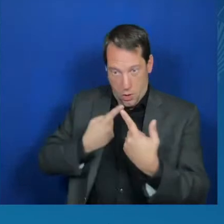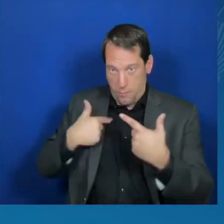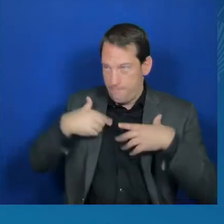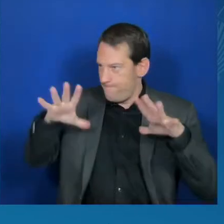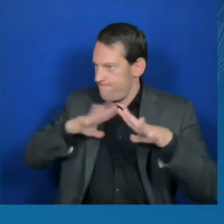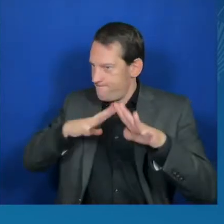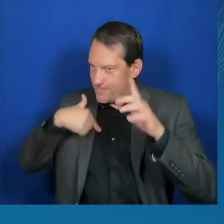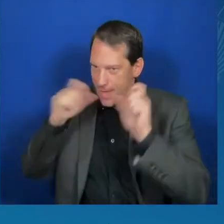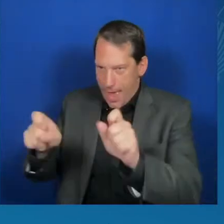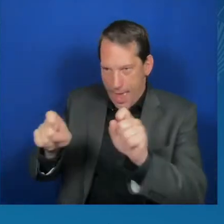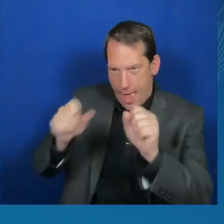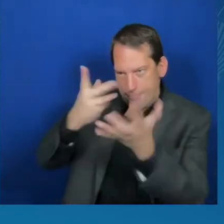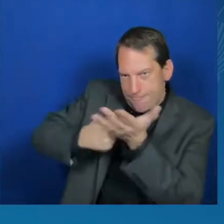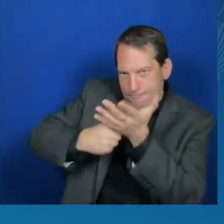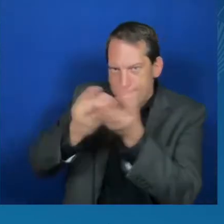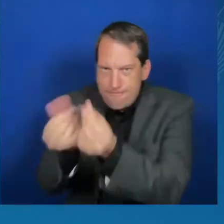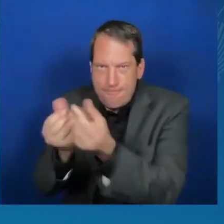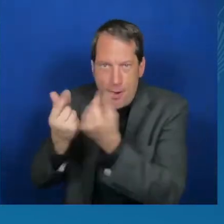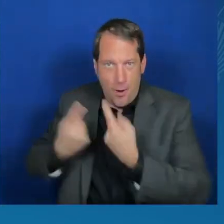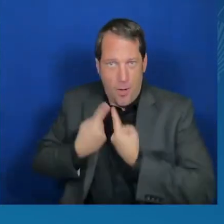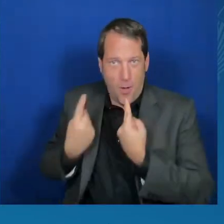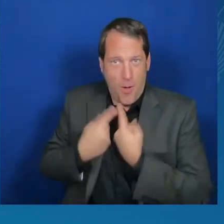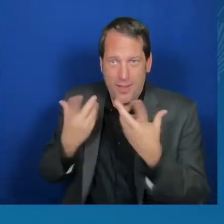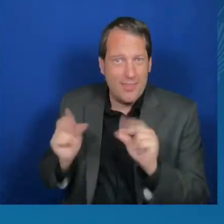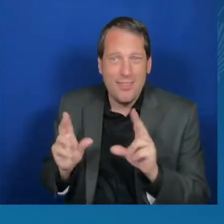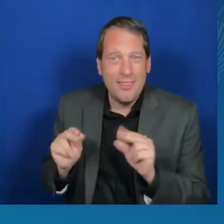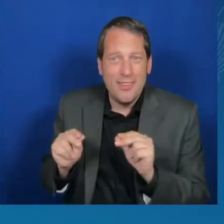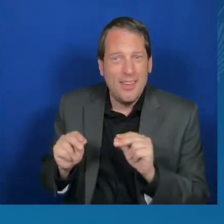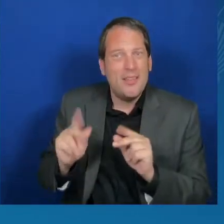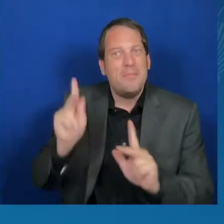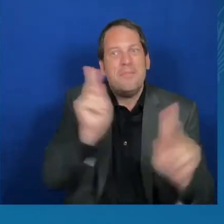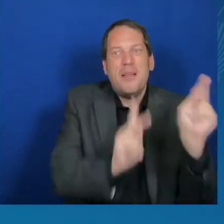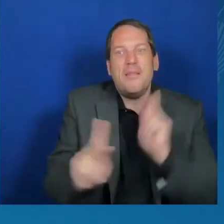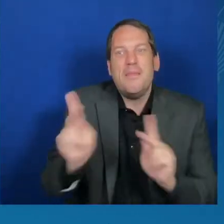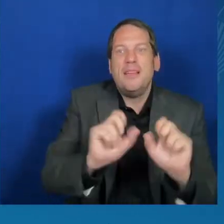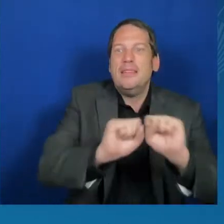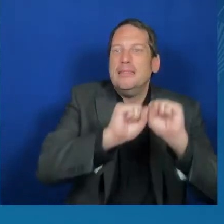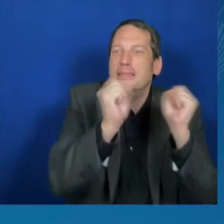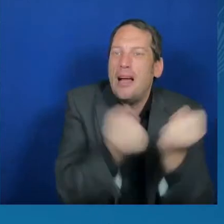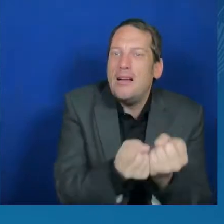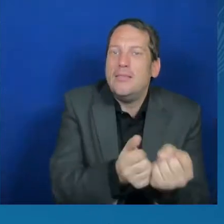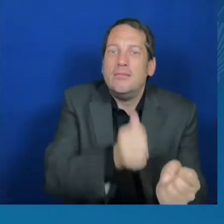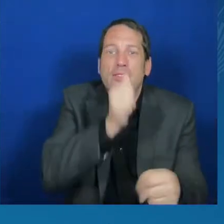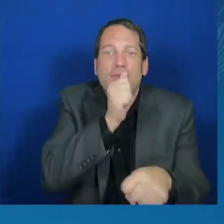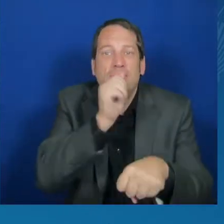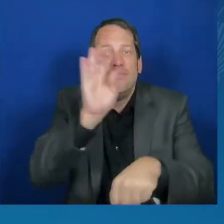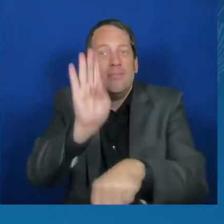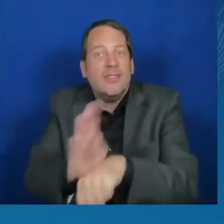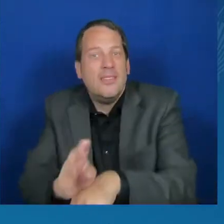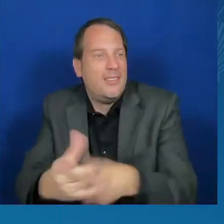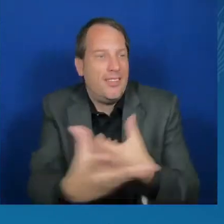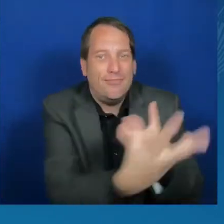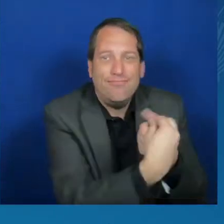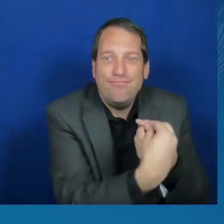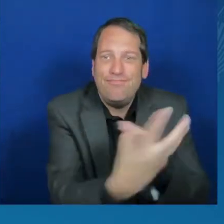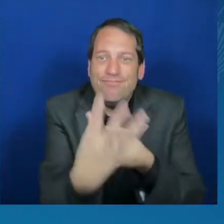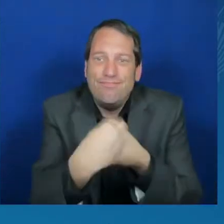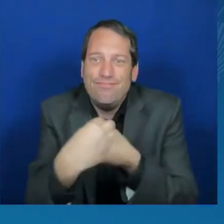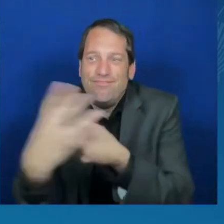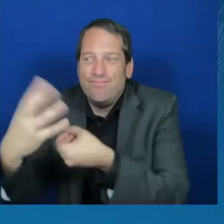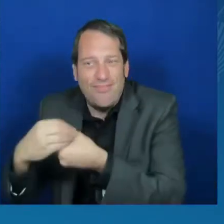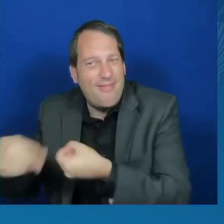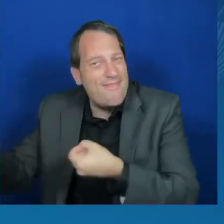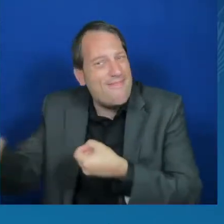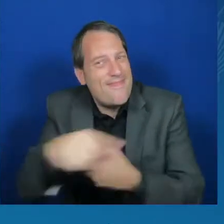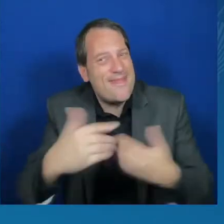an important role to play. Civil society groups advocate for the public interest. They